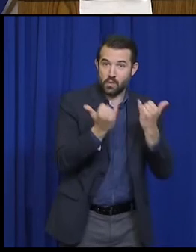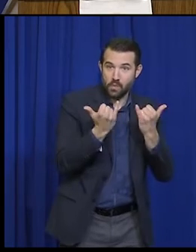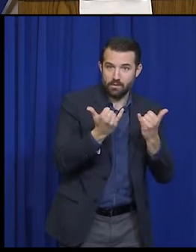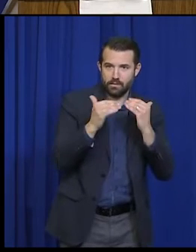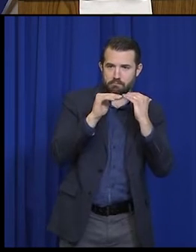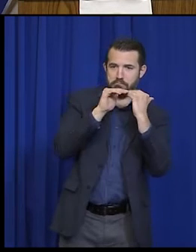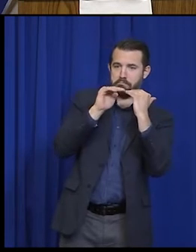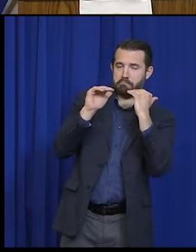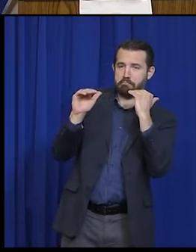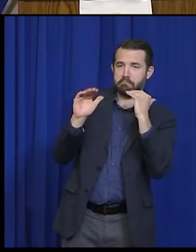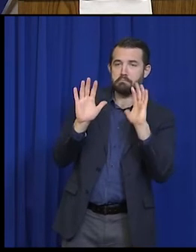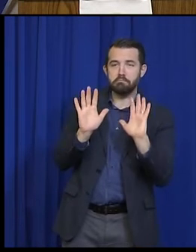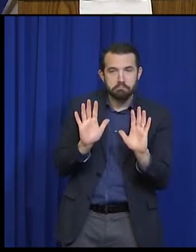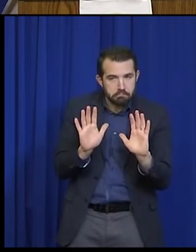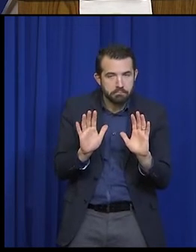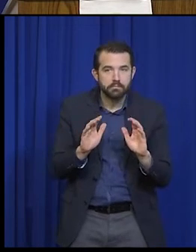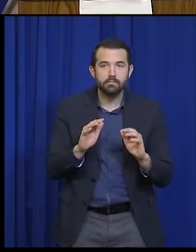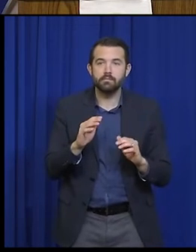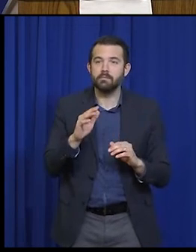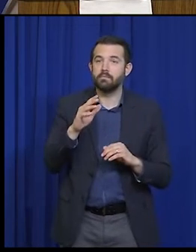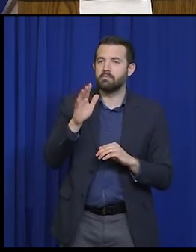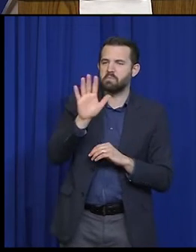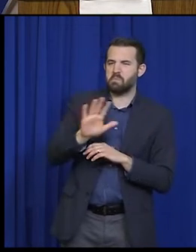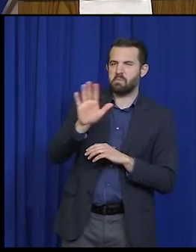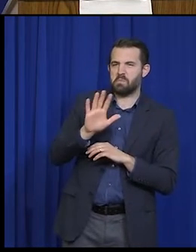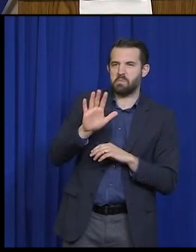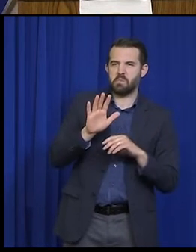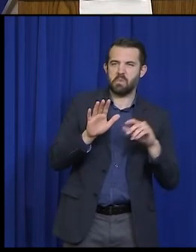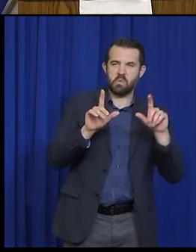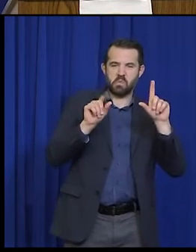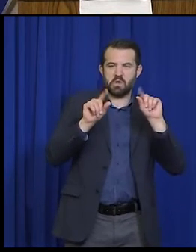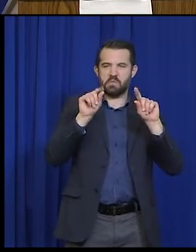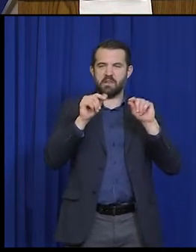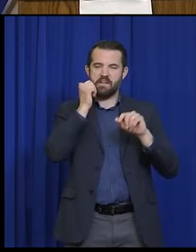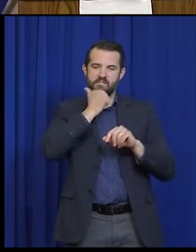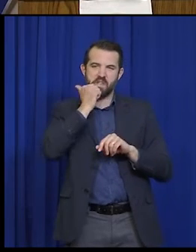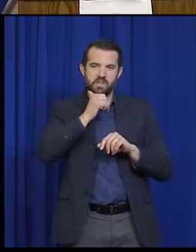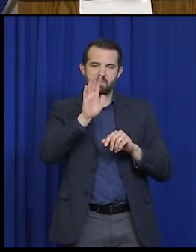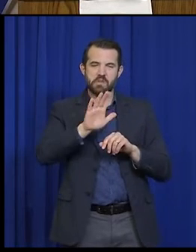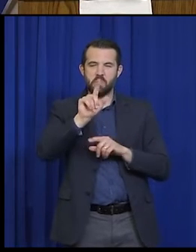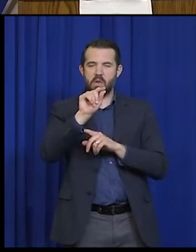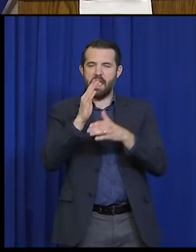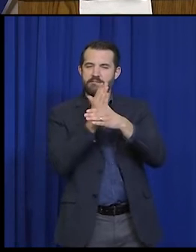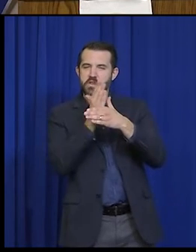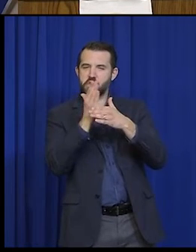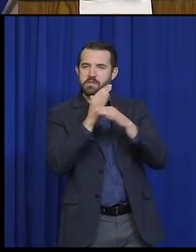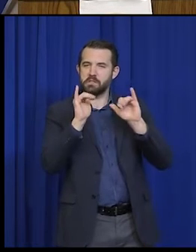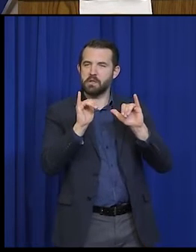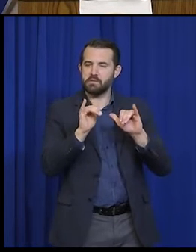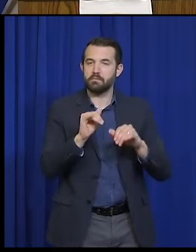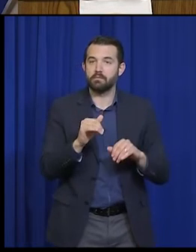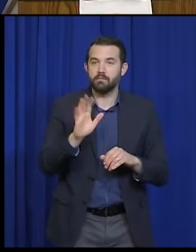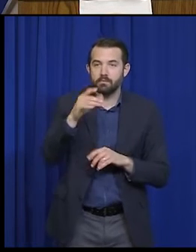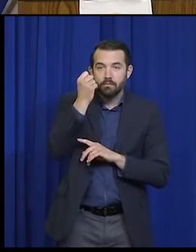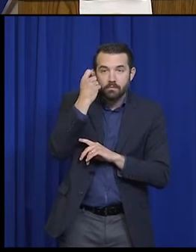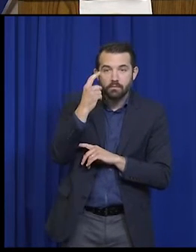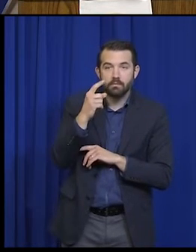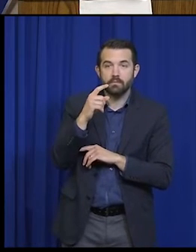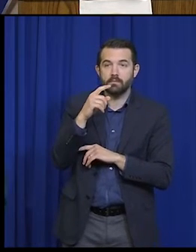cases a day. So we've got a little bit more work to do here, but it does suggest that we are trending in the right general direction.